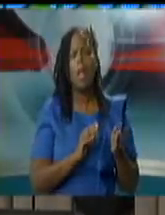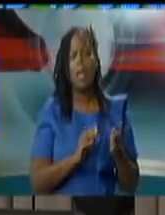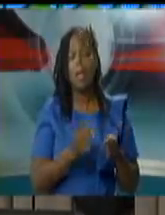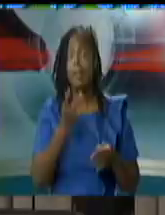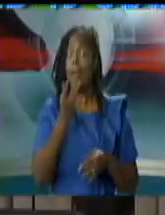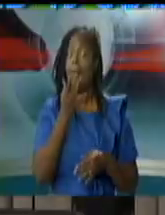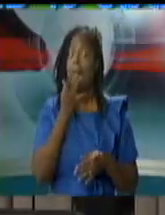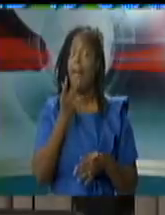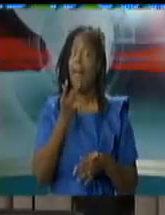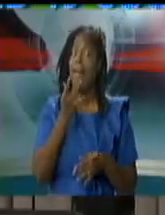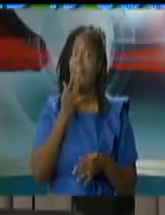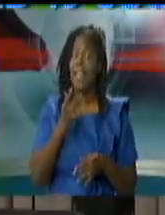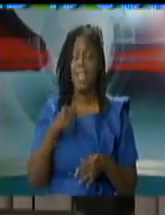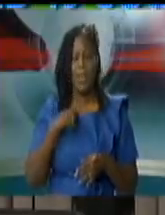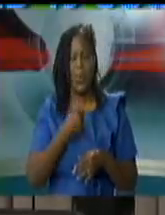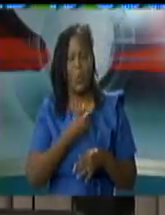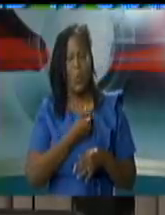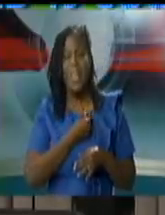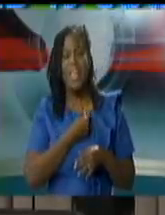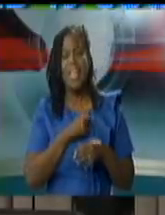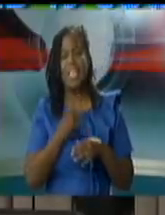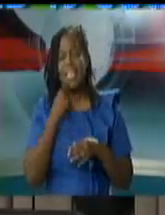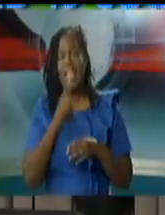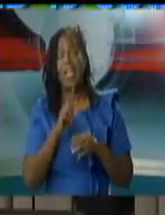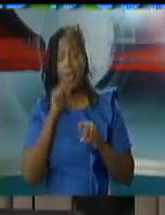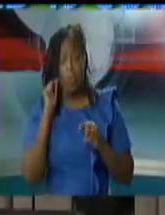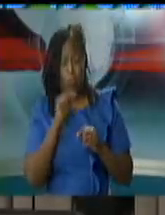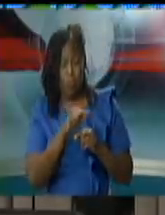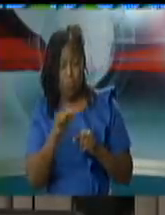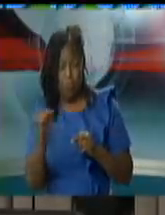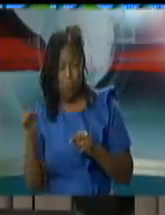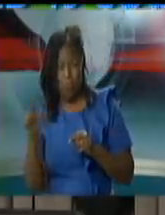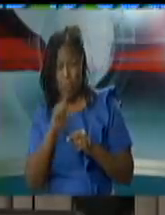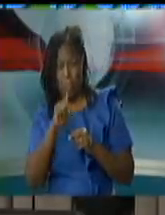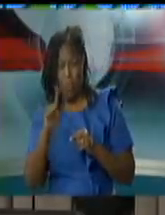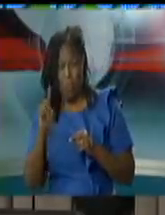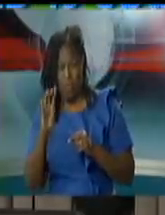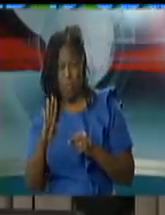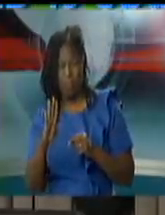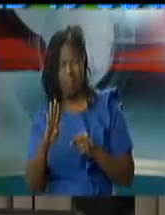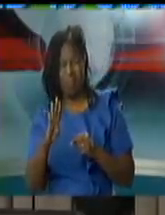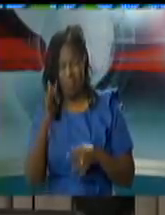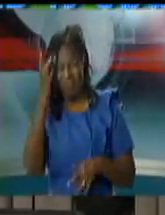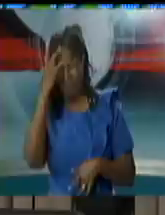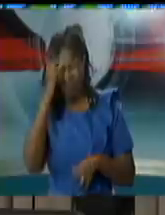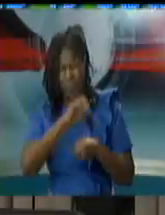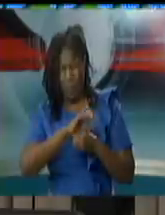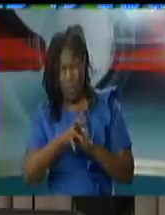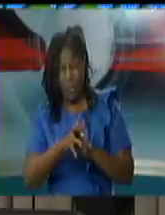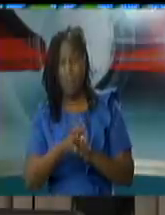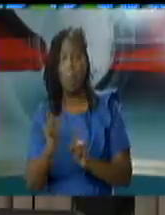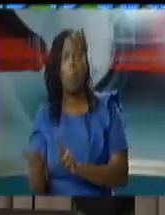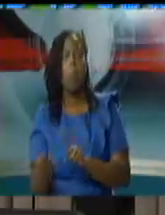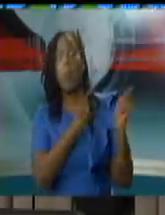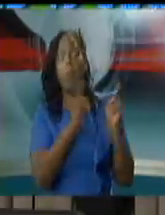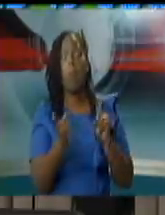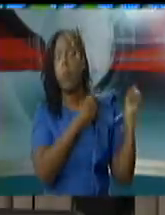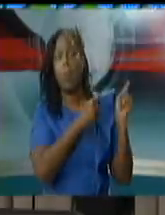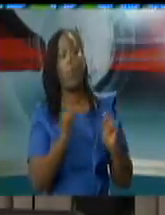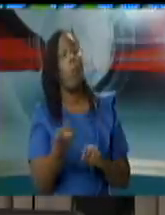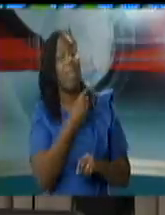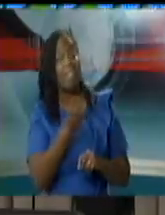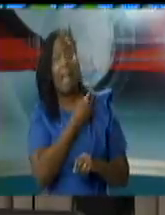isolated at balandra it means they were never able to mix with the general population